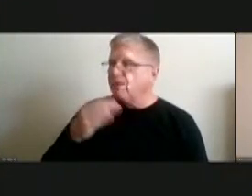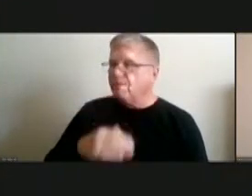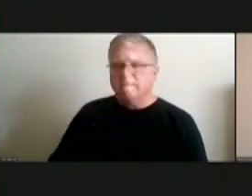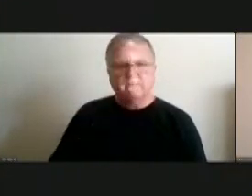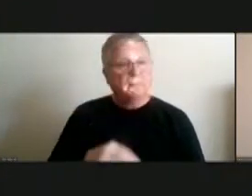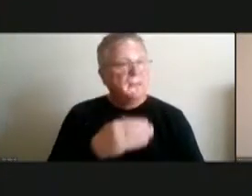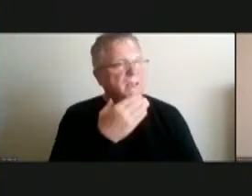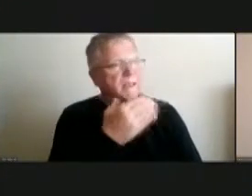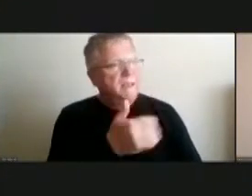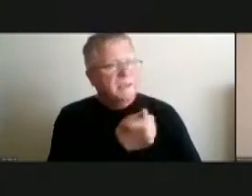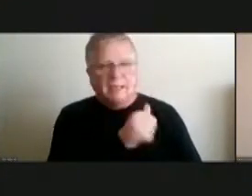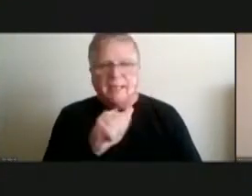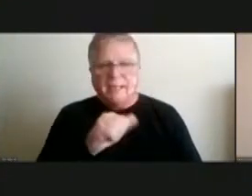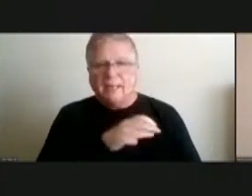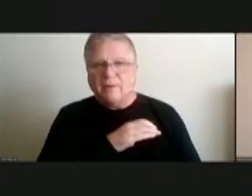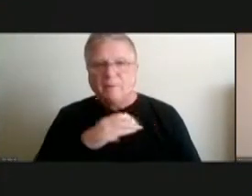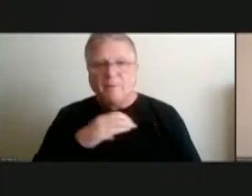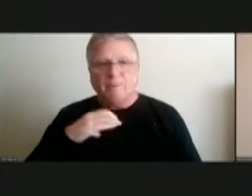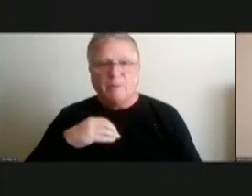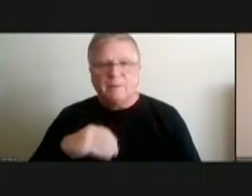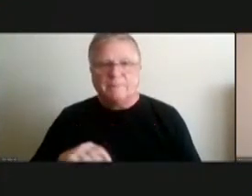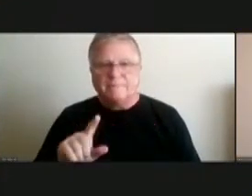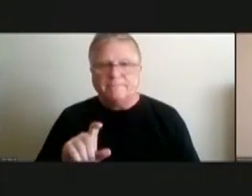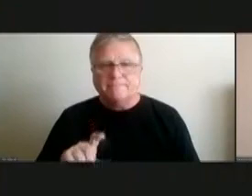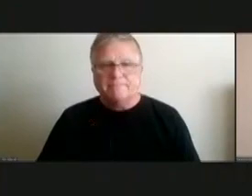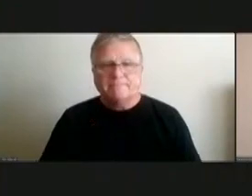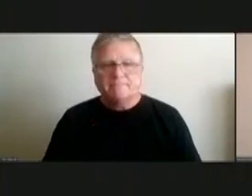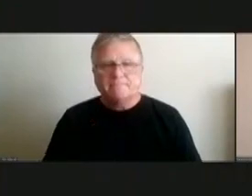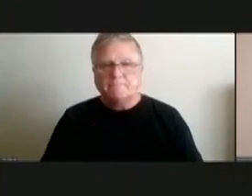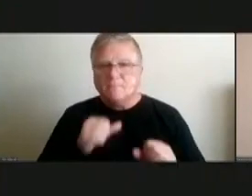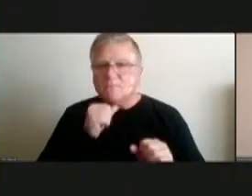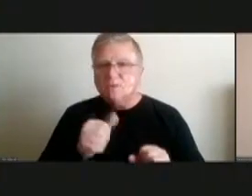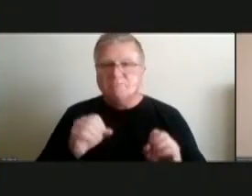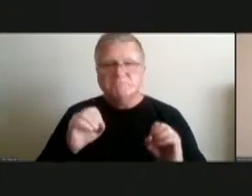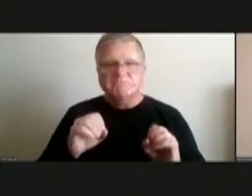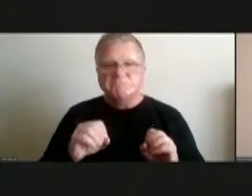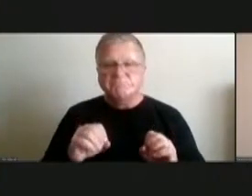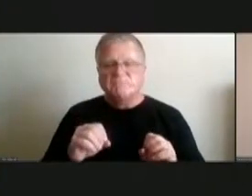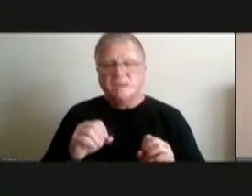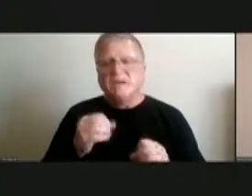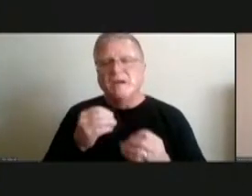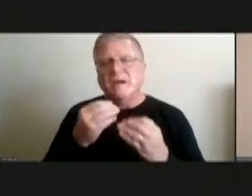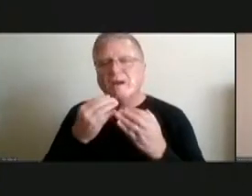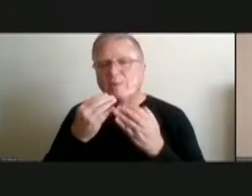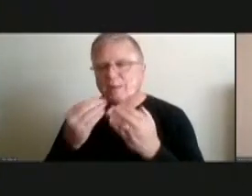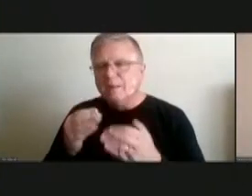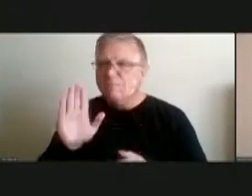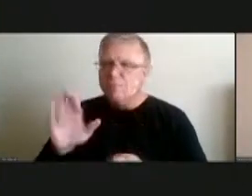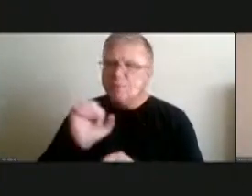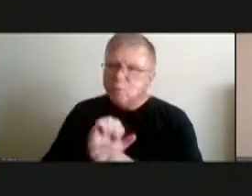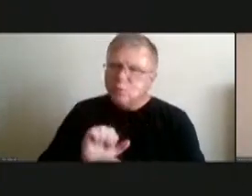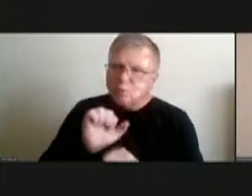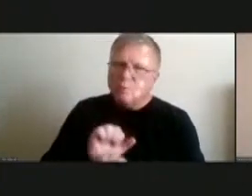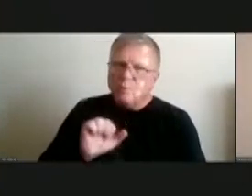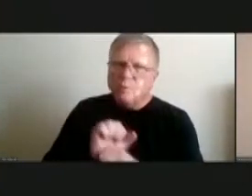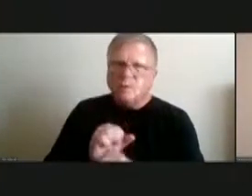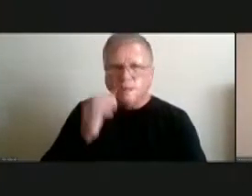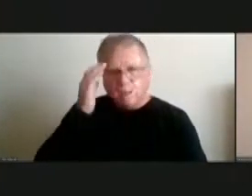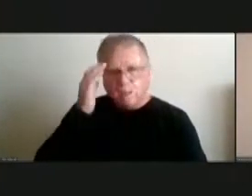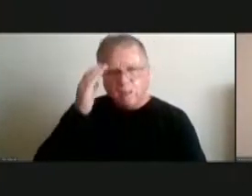members if not um i also just want to thank you for the work that you do um i know you personally